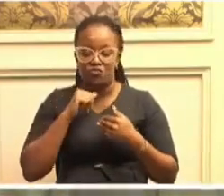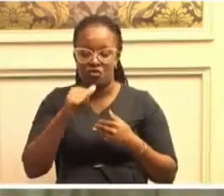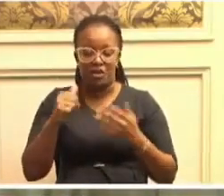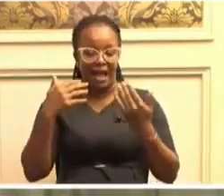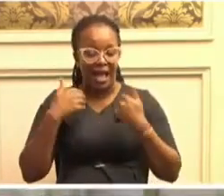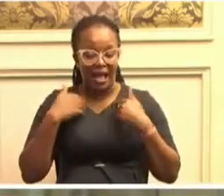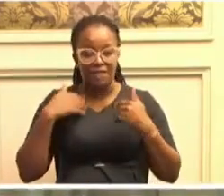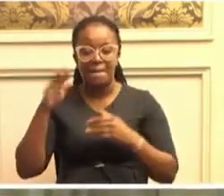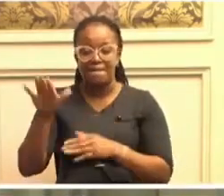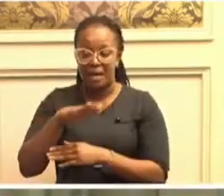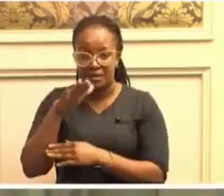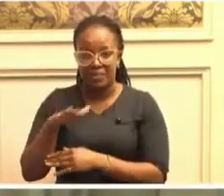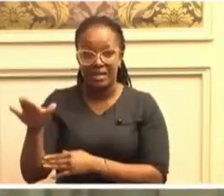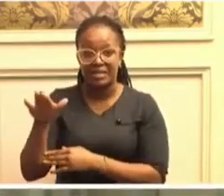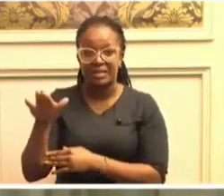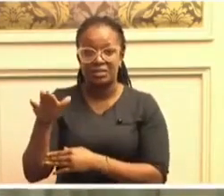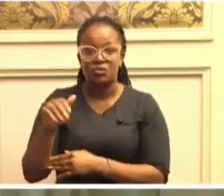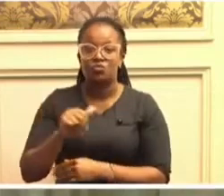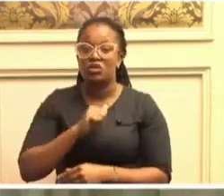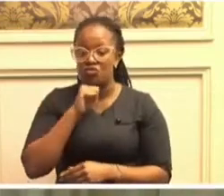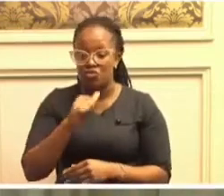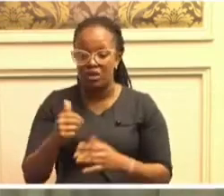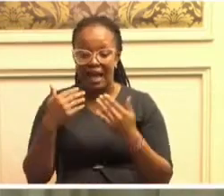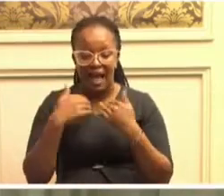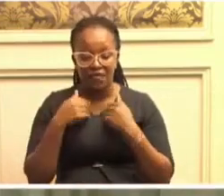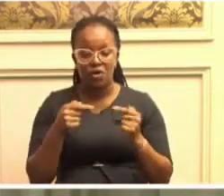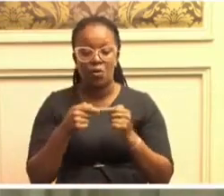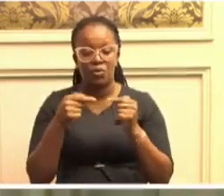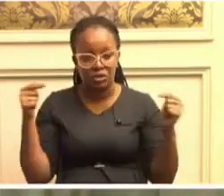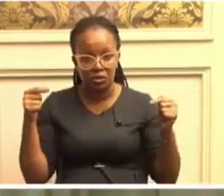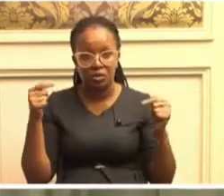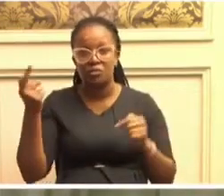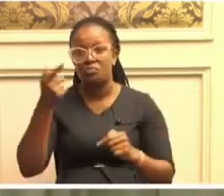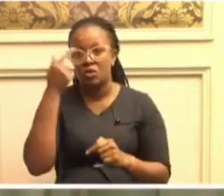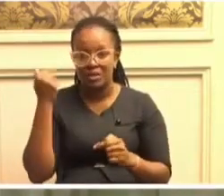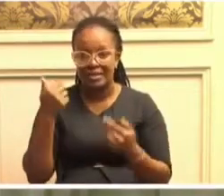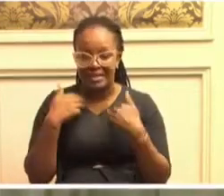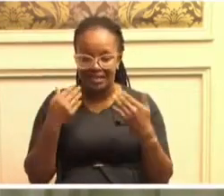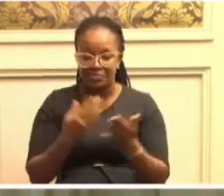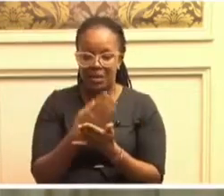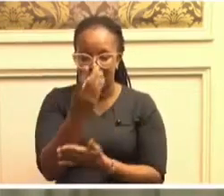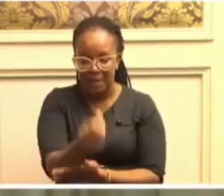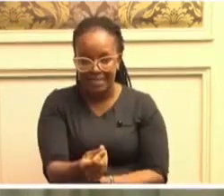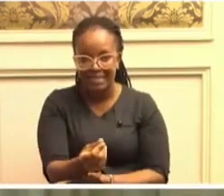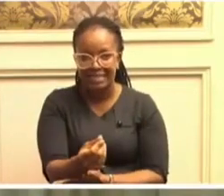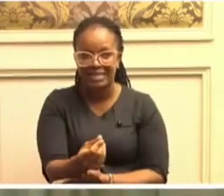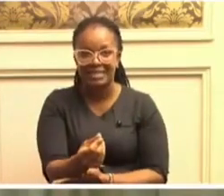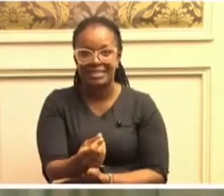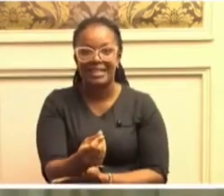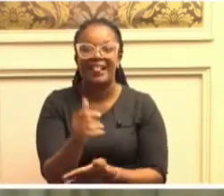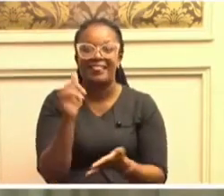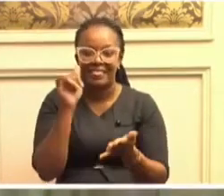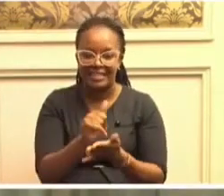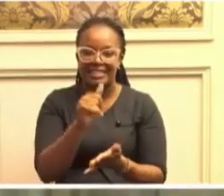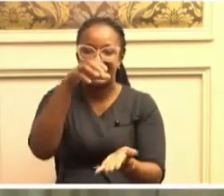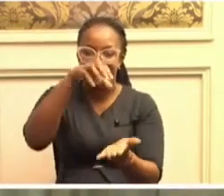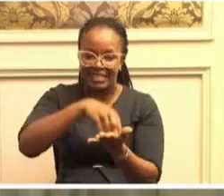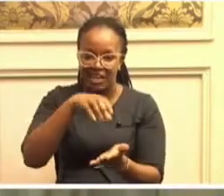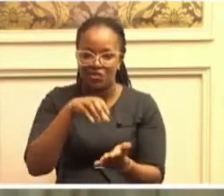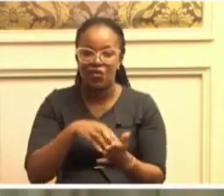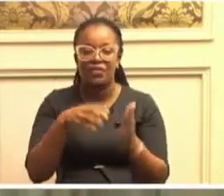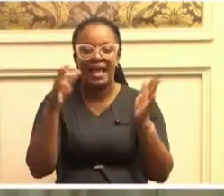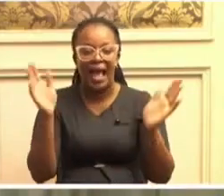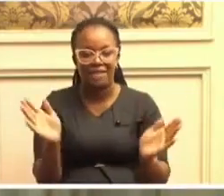emasculated. We do not have an opposition because it has been purchased. First, that is the state of affairs in